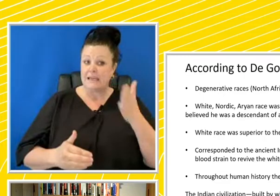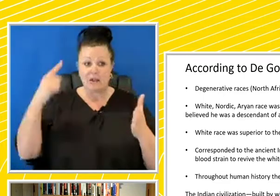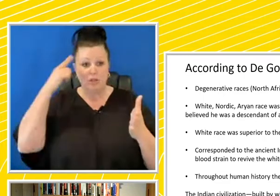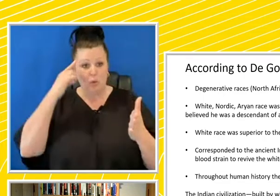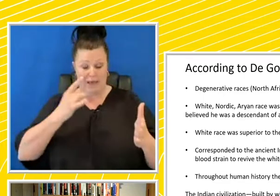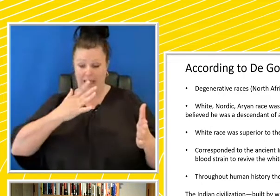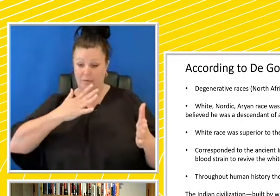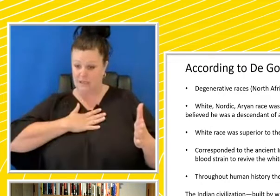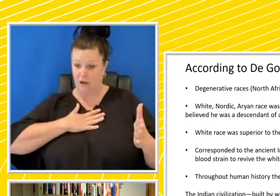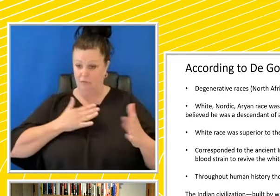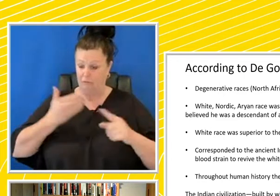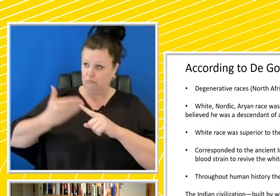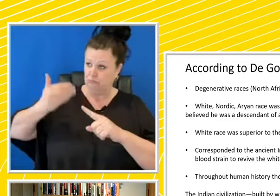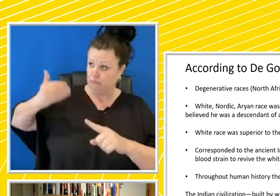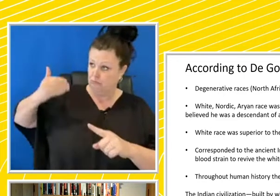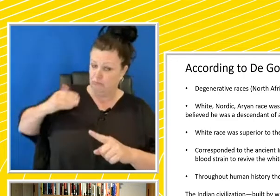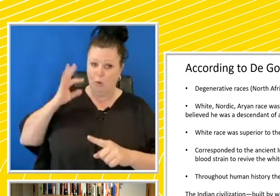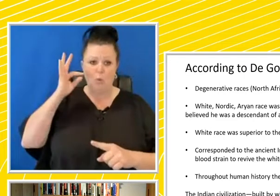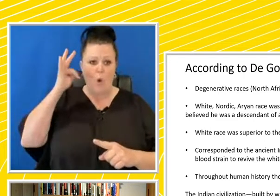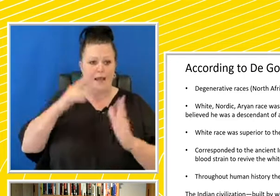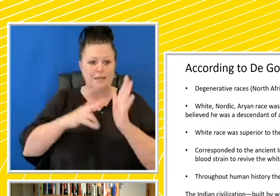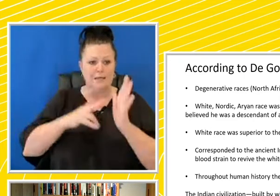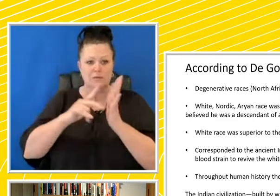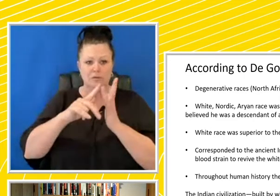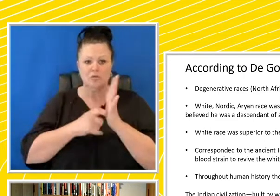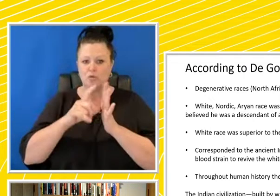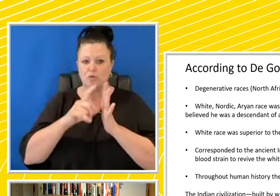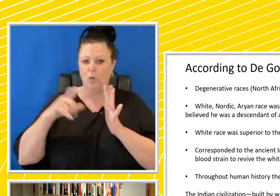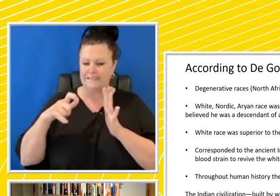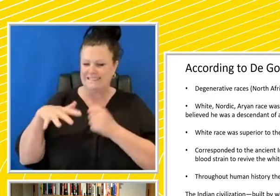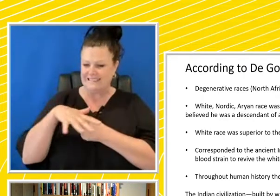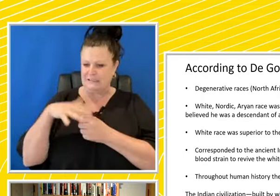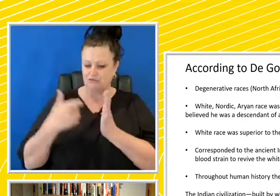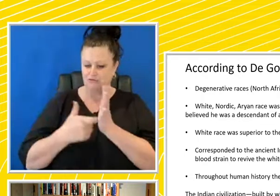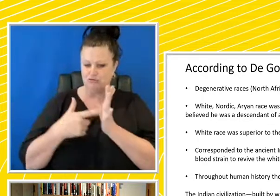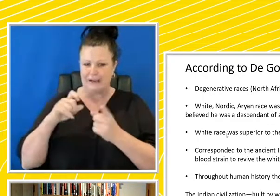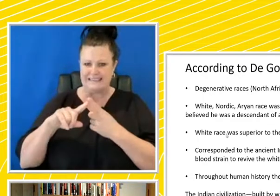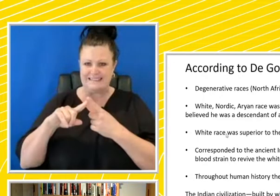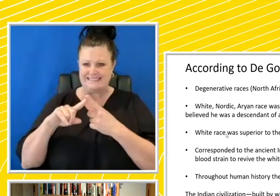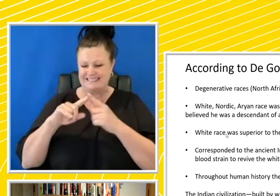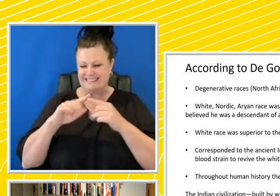was descended from a white Nordic Aryan race up here, the green.